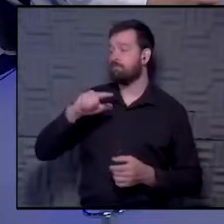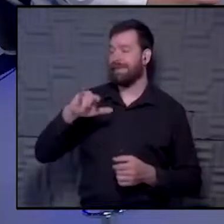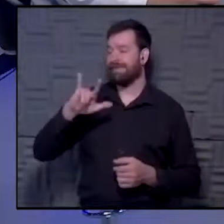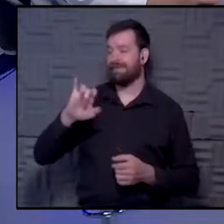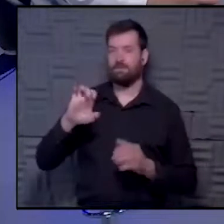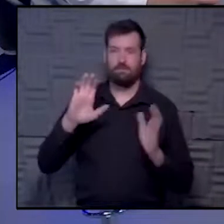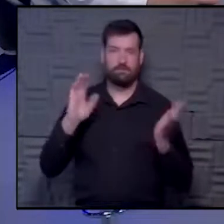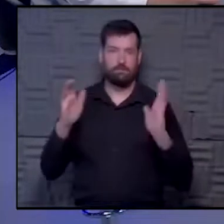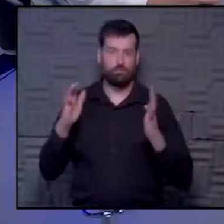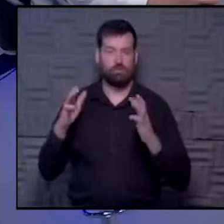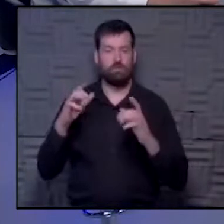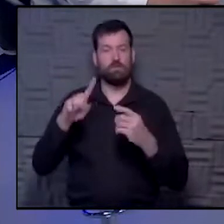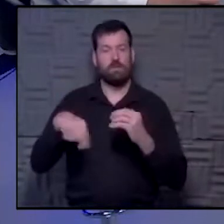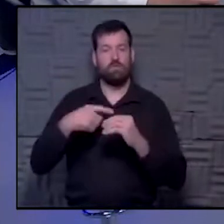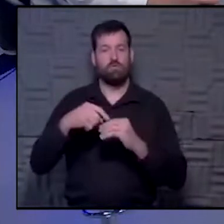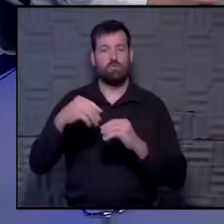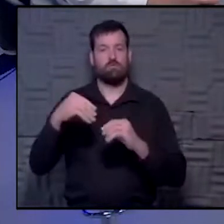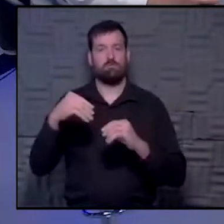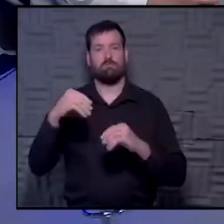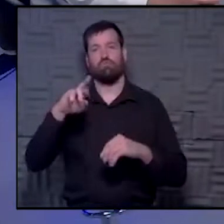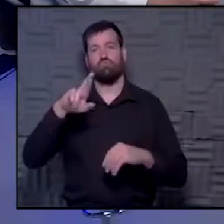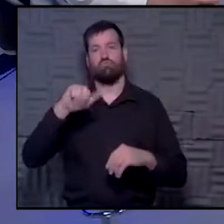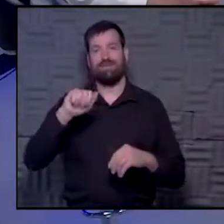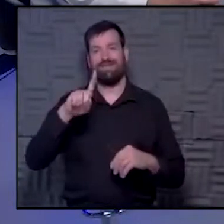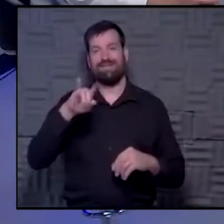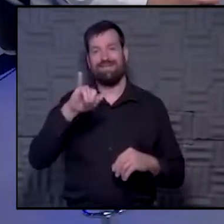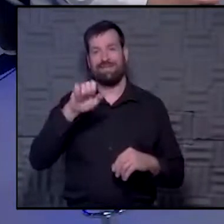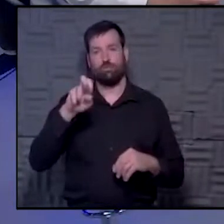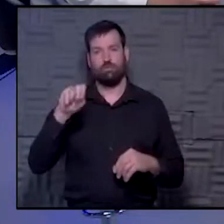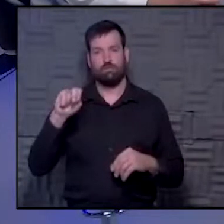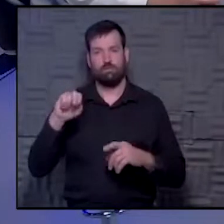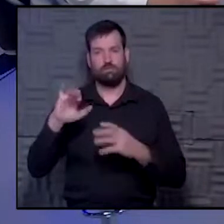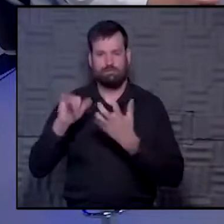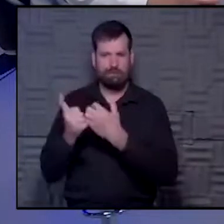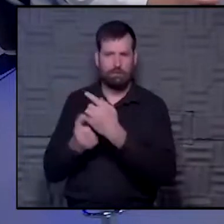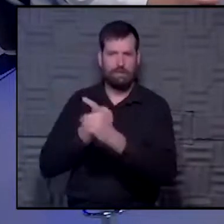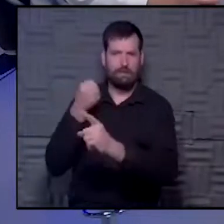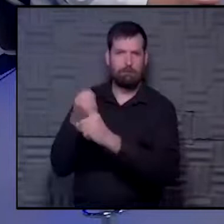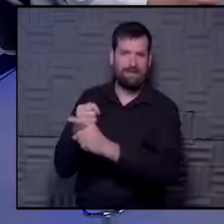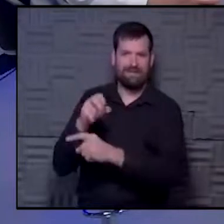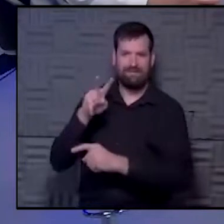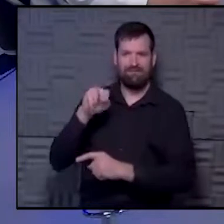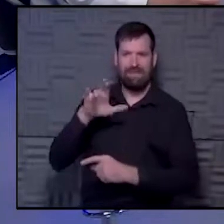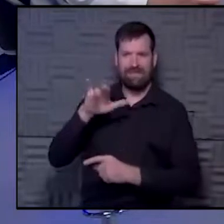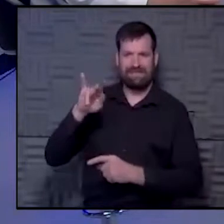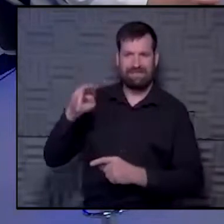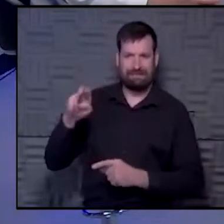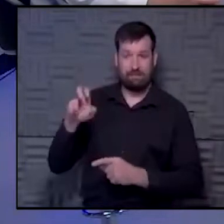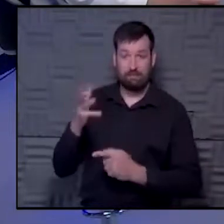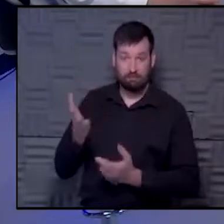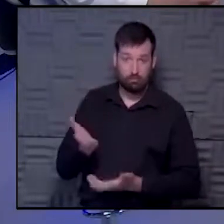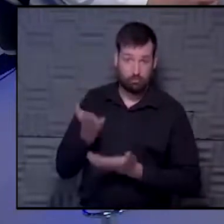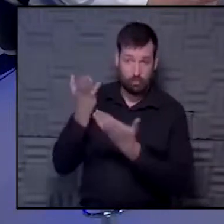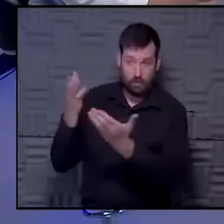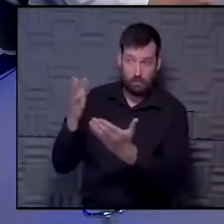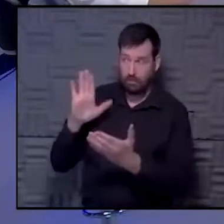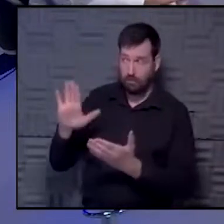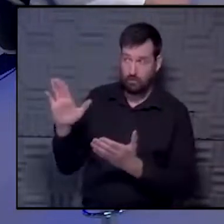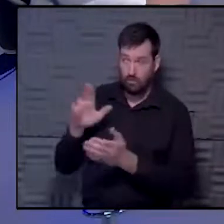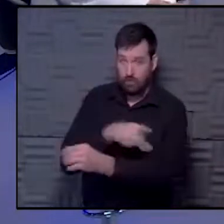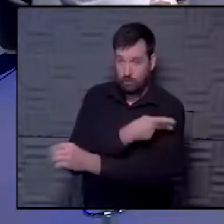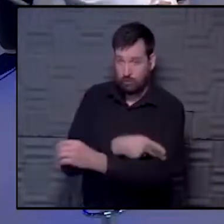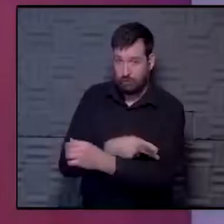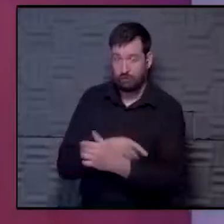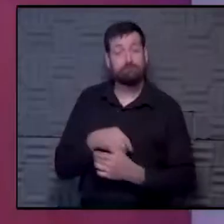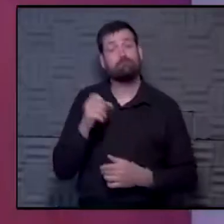question about radiation and the impact of it on the efficacy of the vaccine. And she wants to know what you are recommending to your patients in